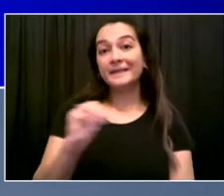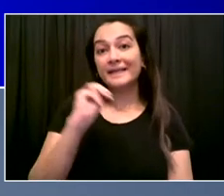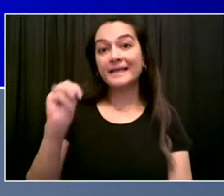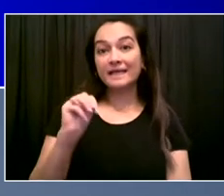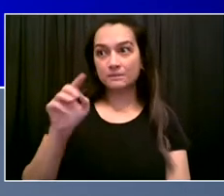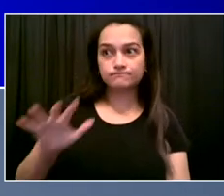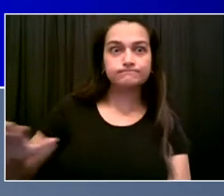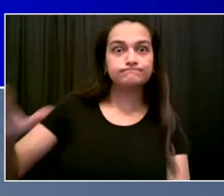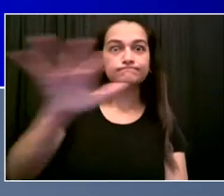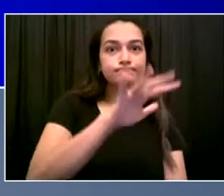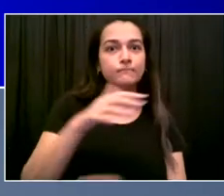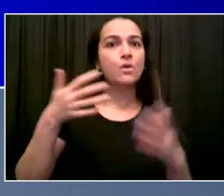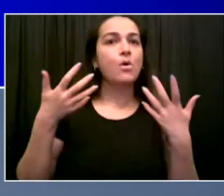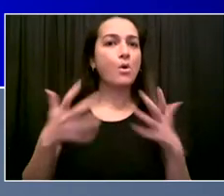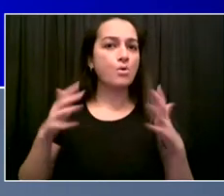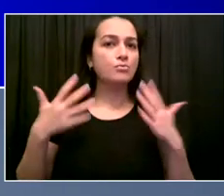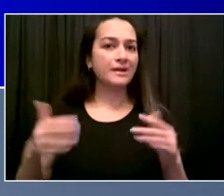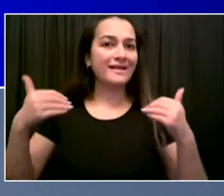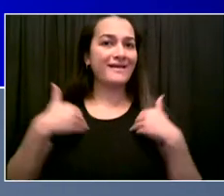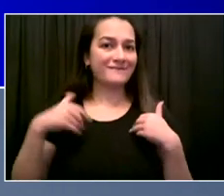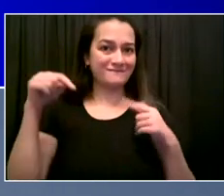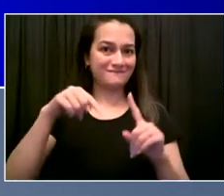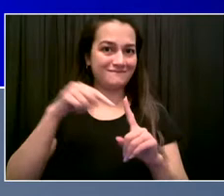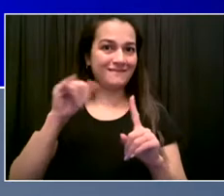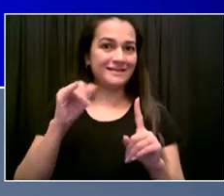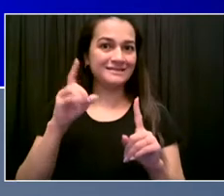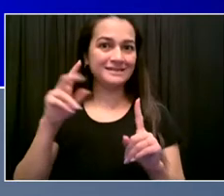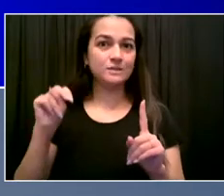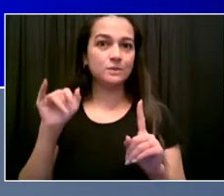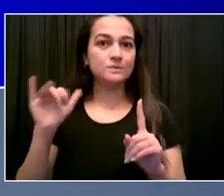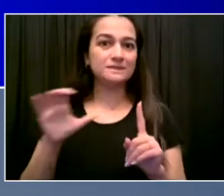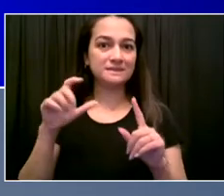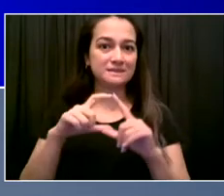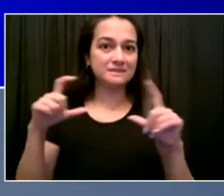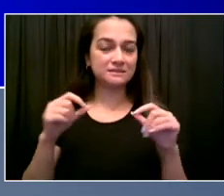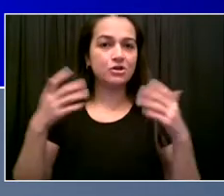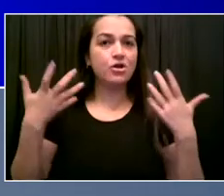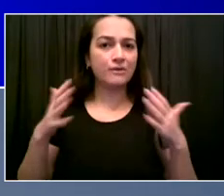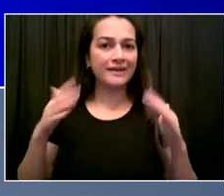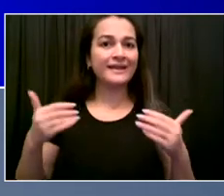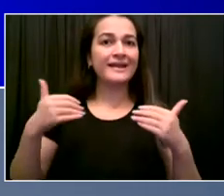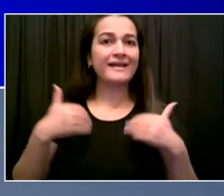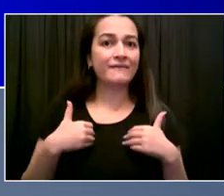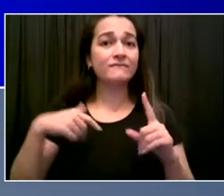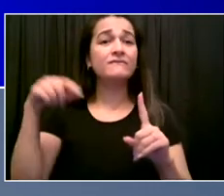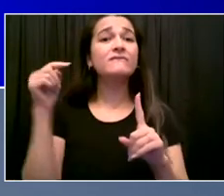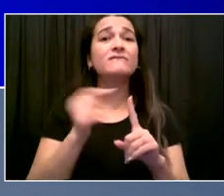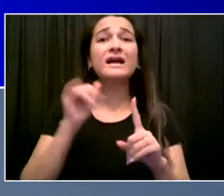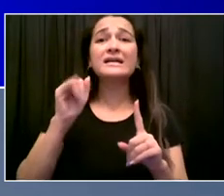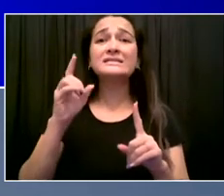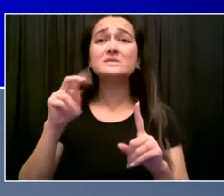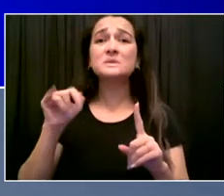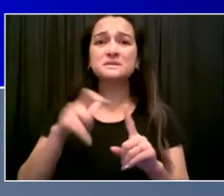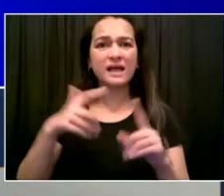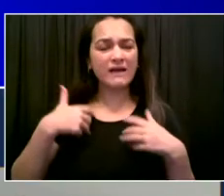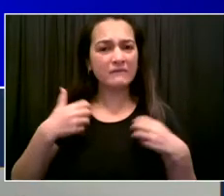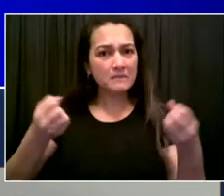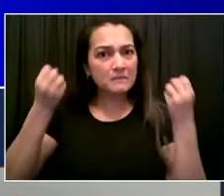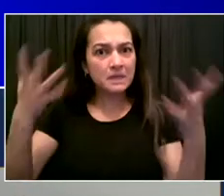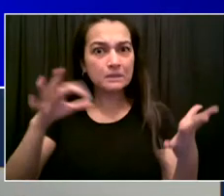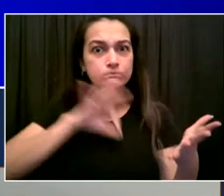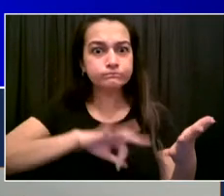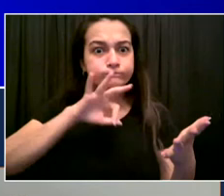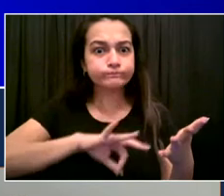incredible opportunities they would not have had without having an ID card. Simple, powerful things like being able to get a bank account